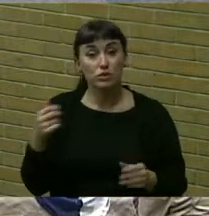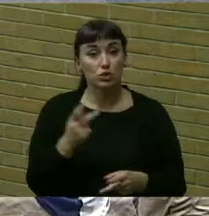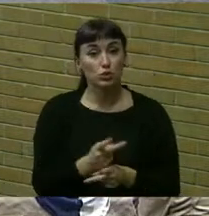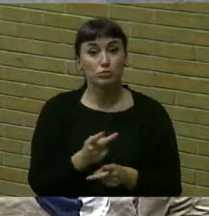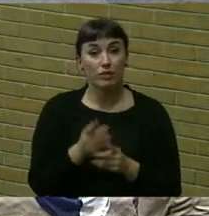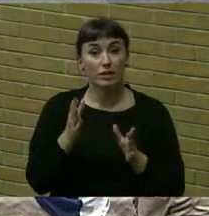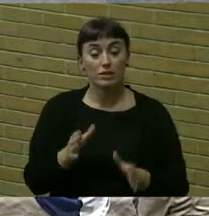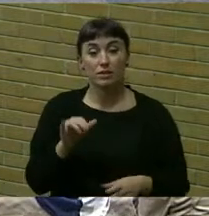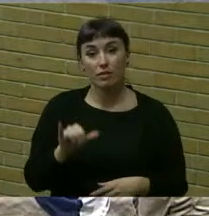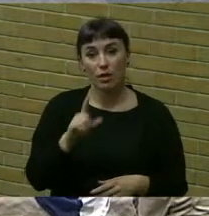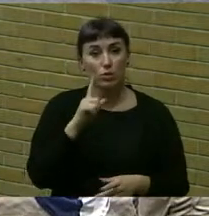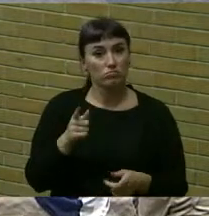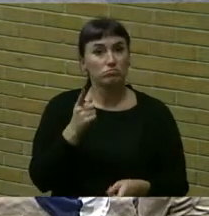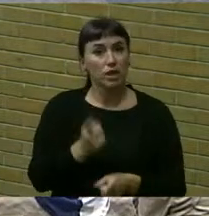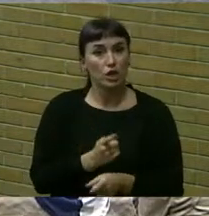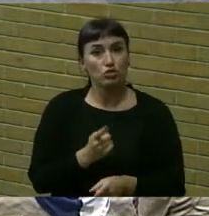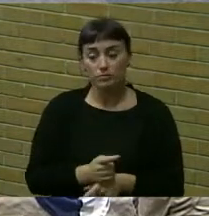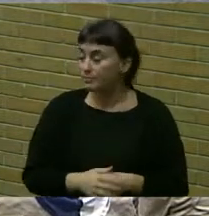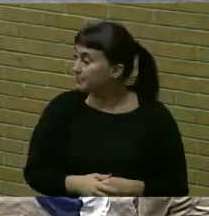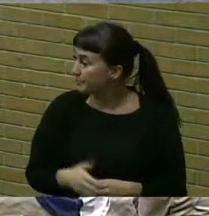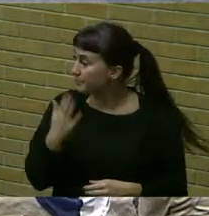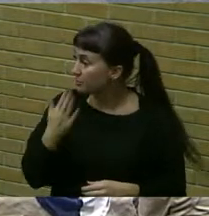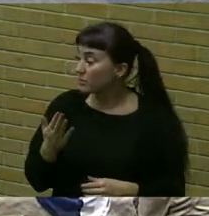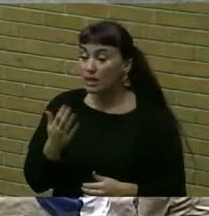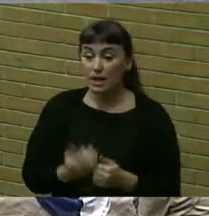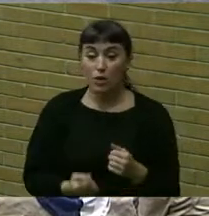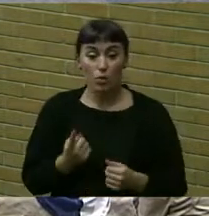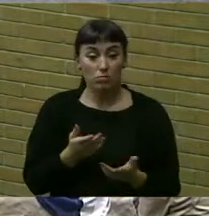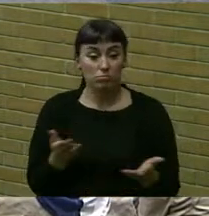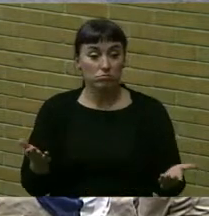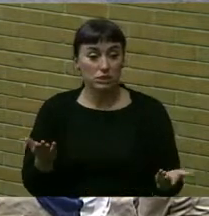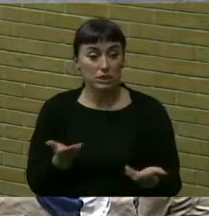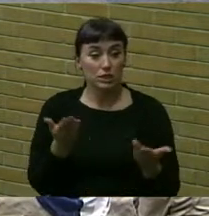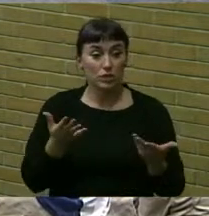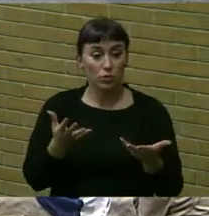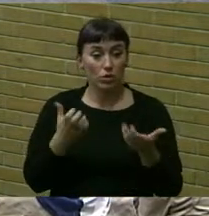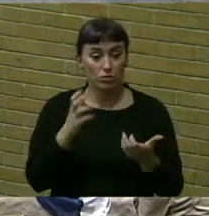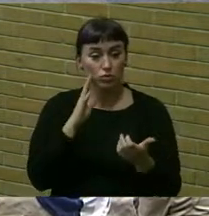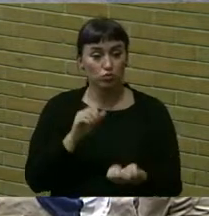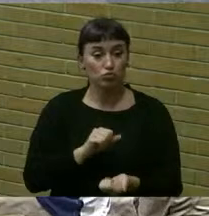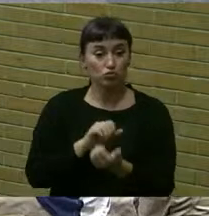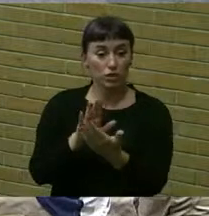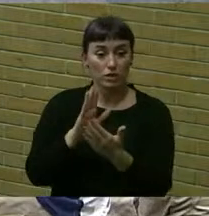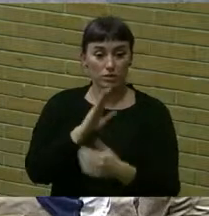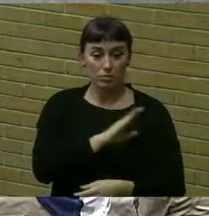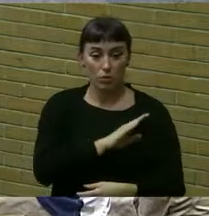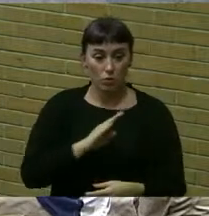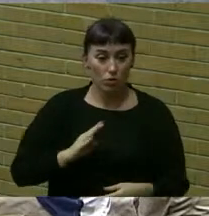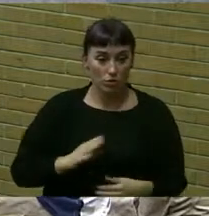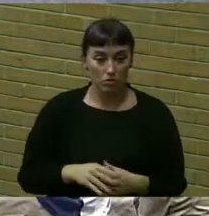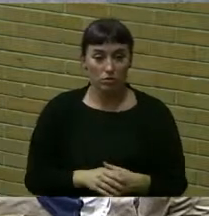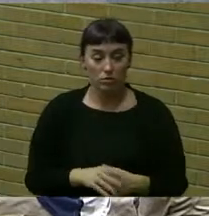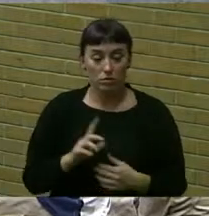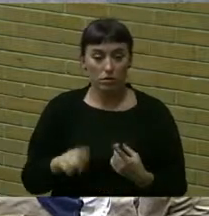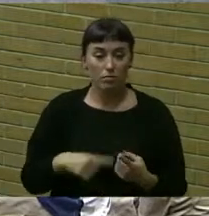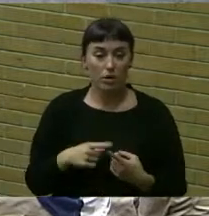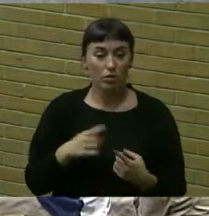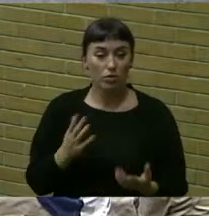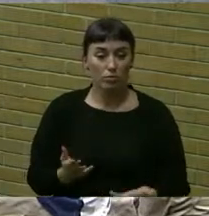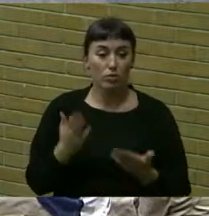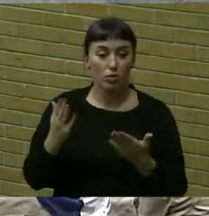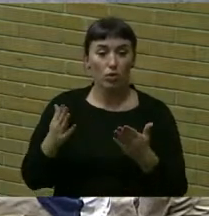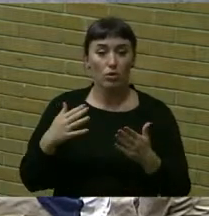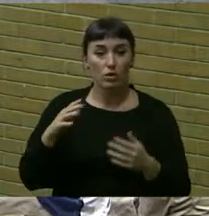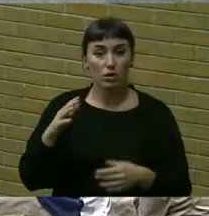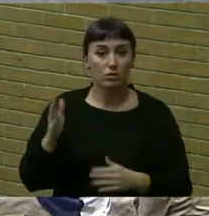was uh uh accurate okay thank you is there anyone in the room that would like to address the board on the proposed